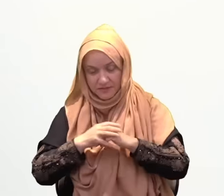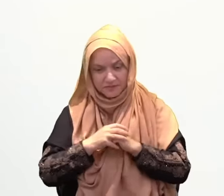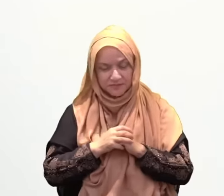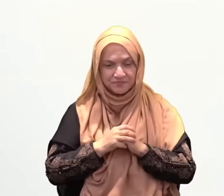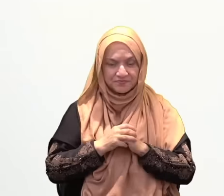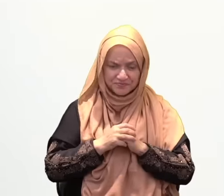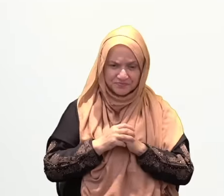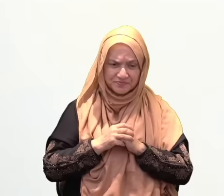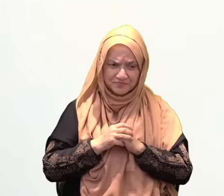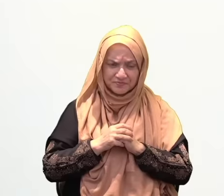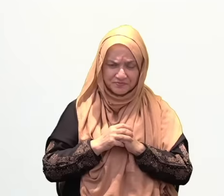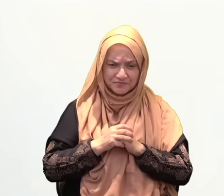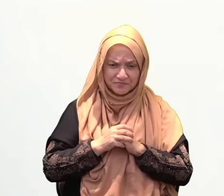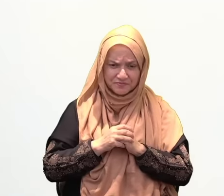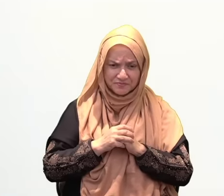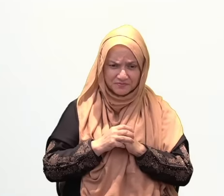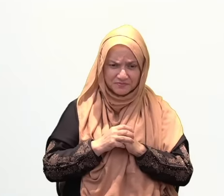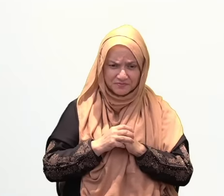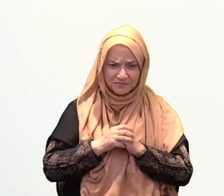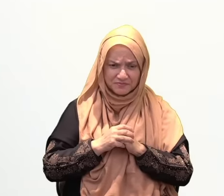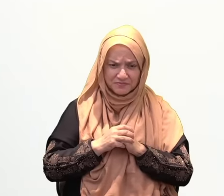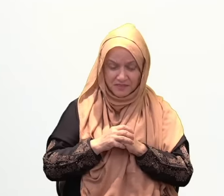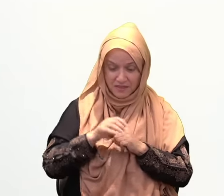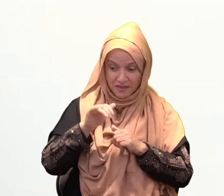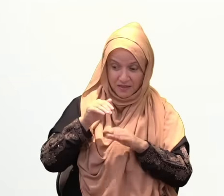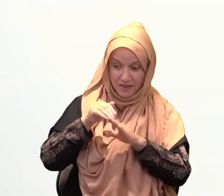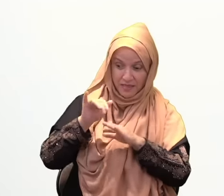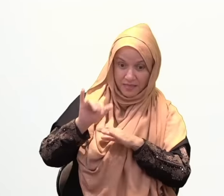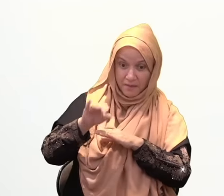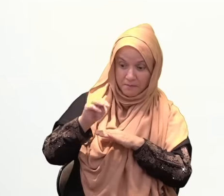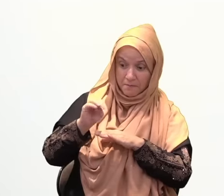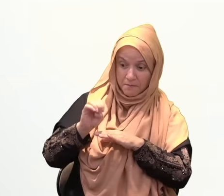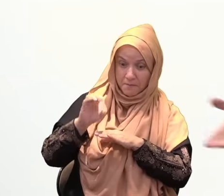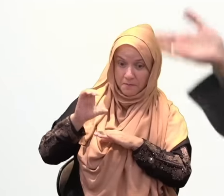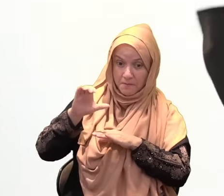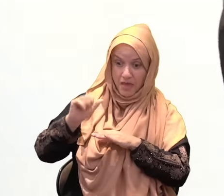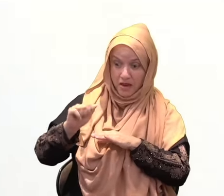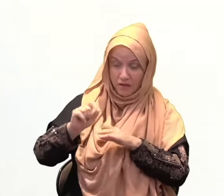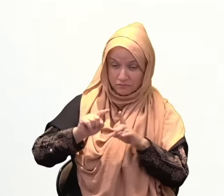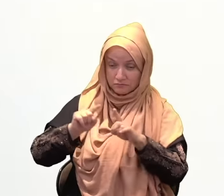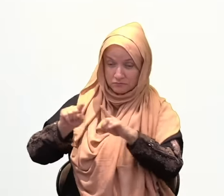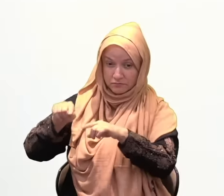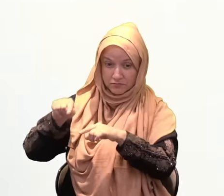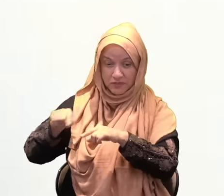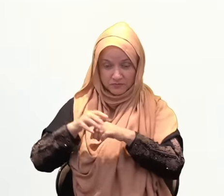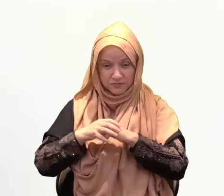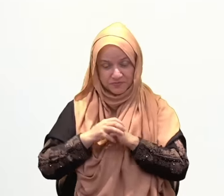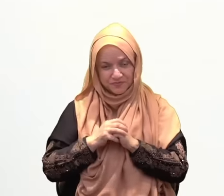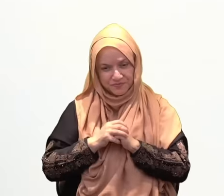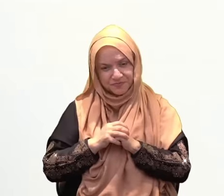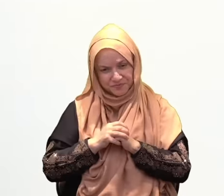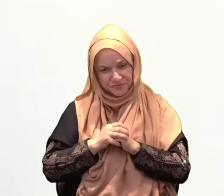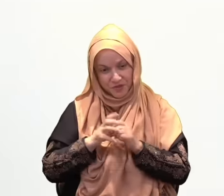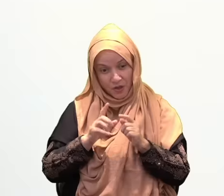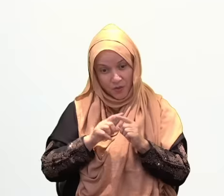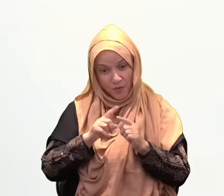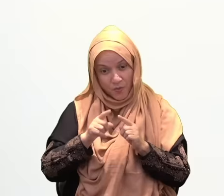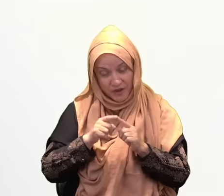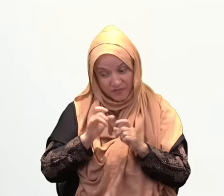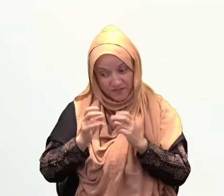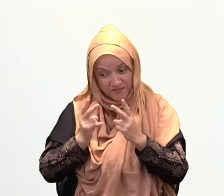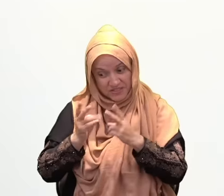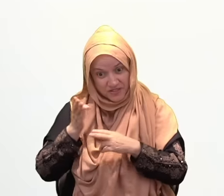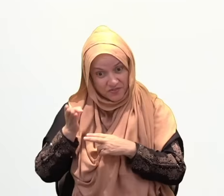And all she pointed to were the negativities, the hardships that they had. And then he comes back later on, and I'm paraphrasing the story,